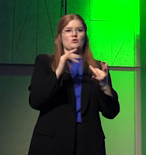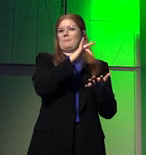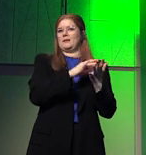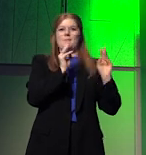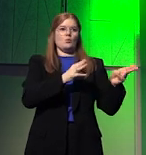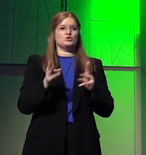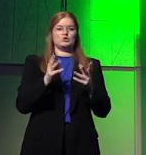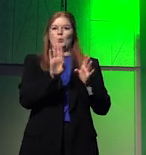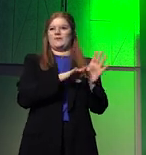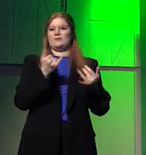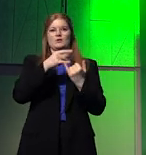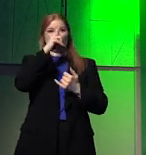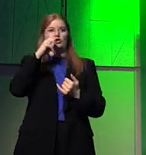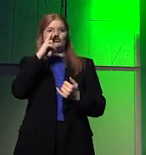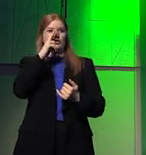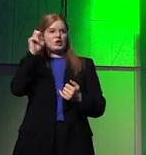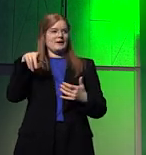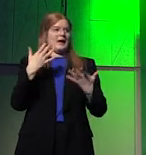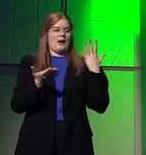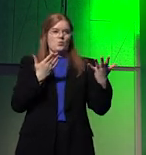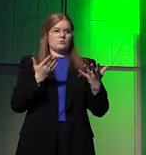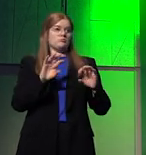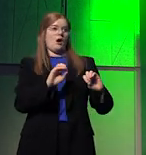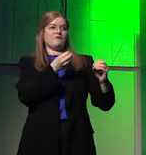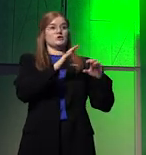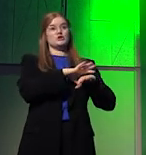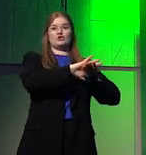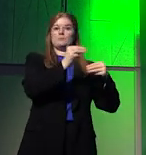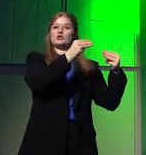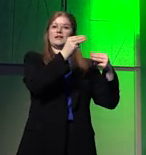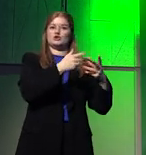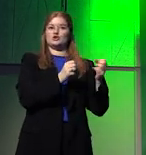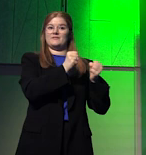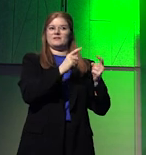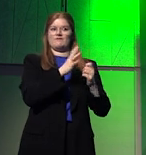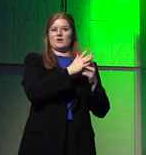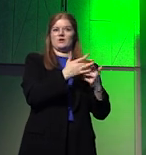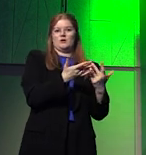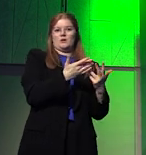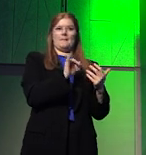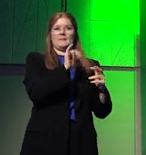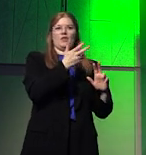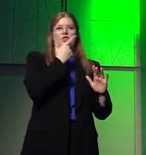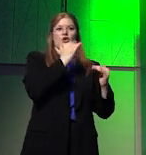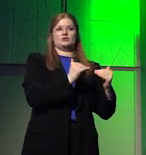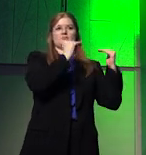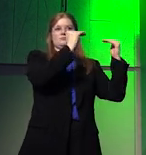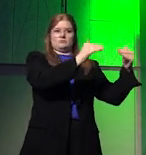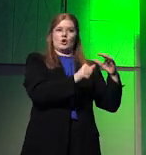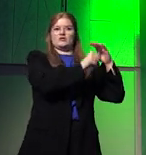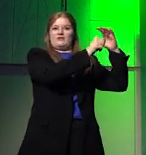powers with Russia by offering securitization services to wannabe authoritarian leaders.